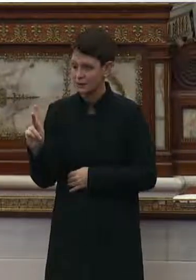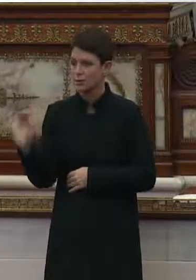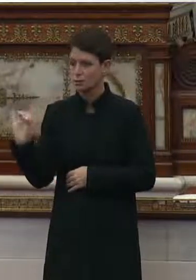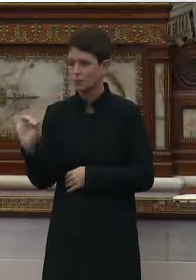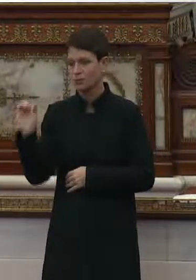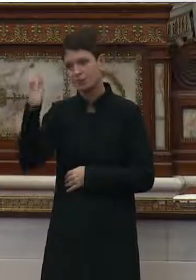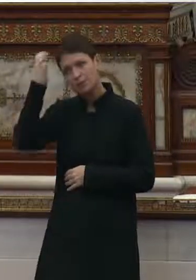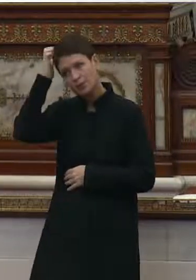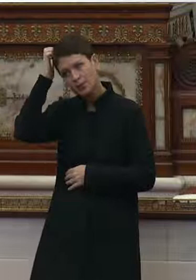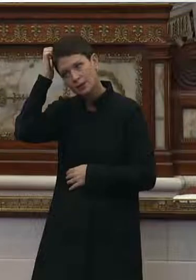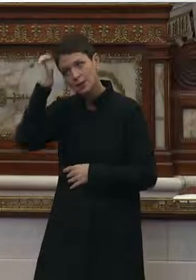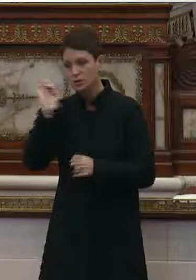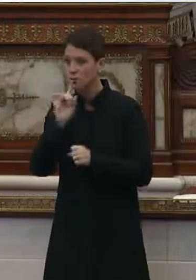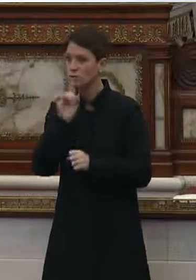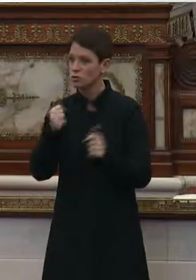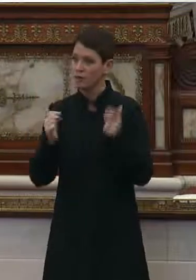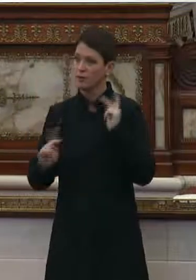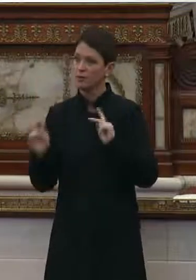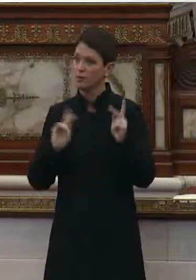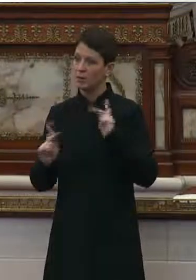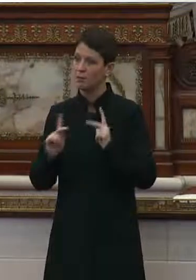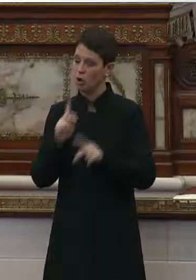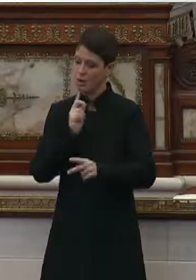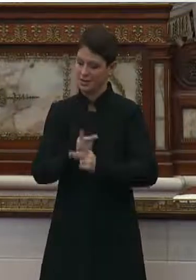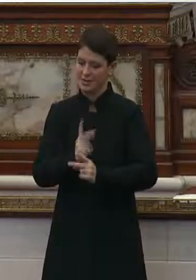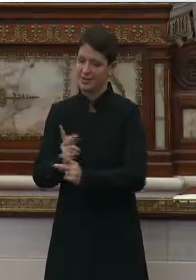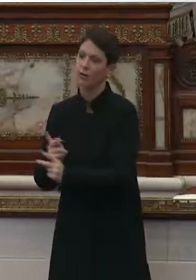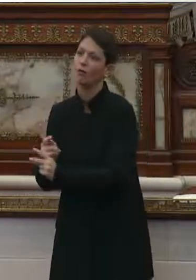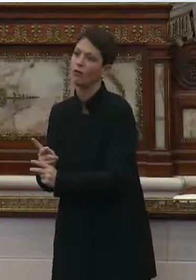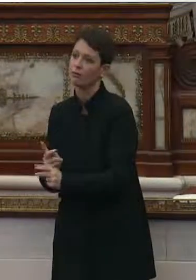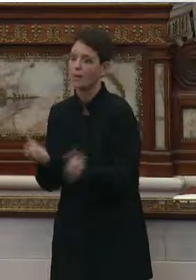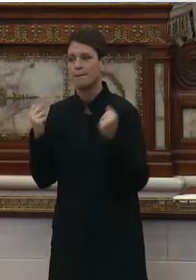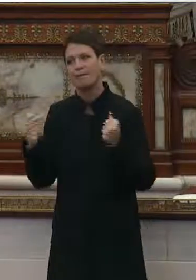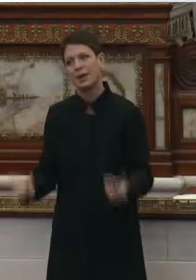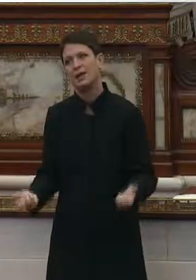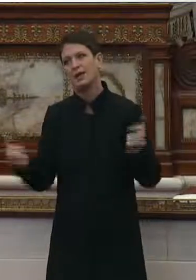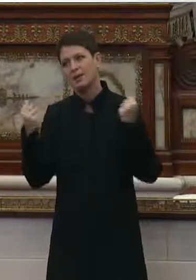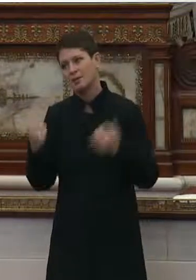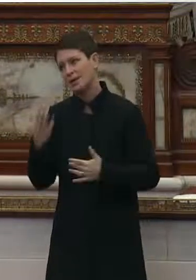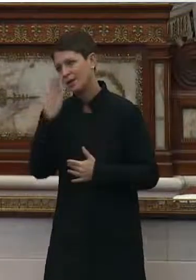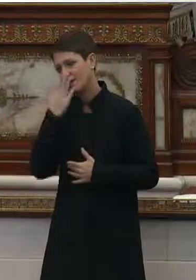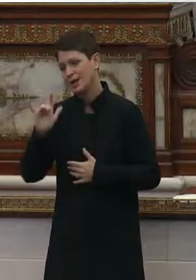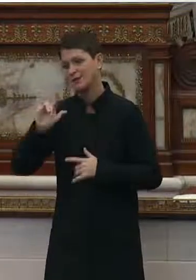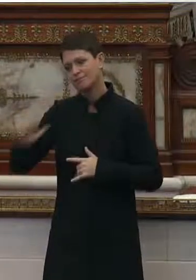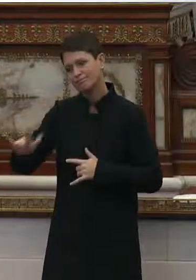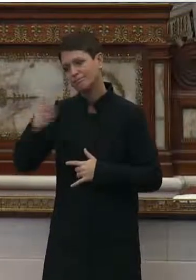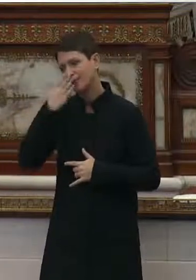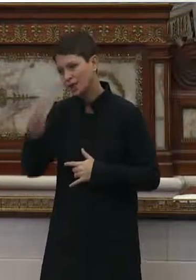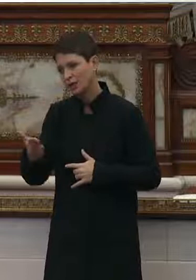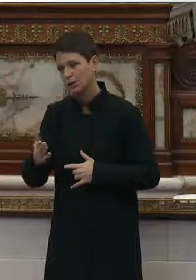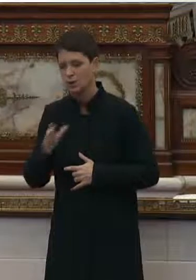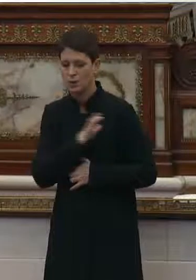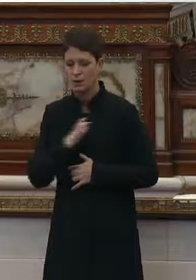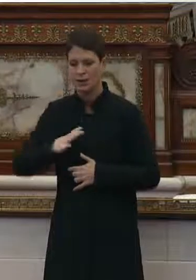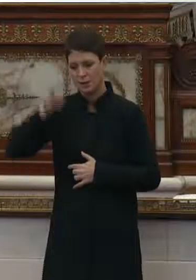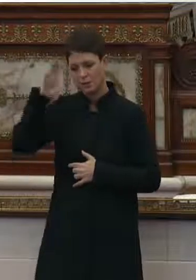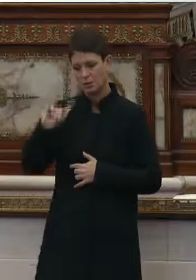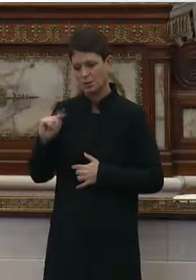well to make sure that other people are taken care of. So again, many, many thanks. Much love to you. Councilman Thomas.